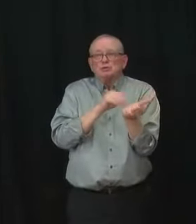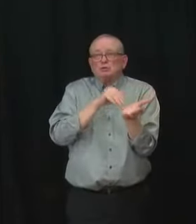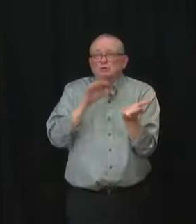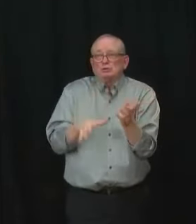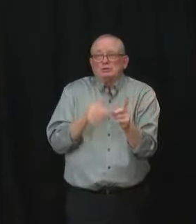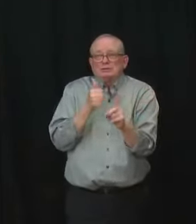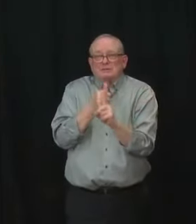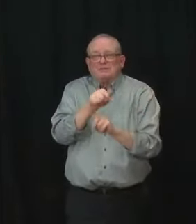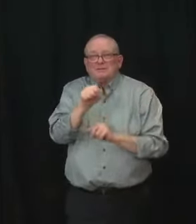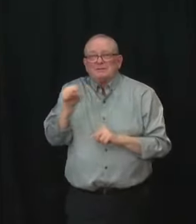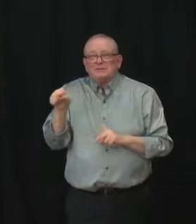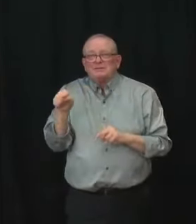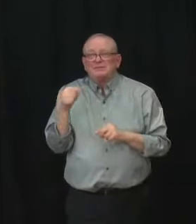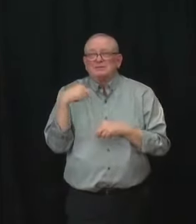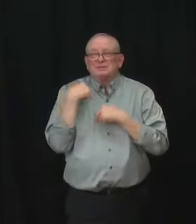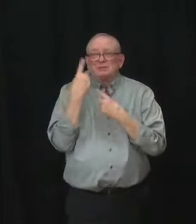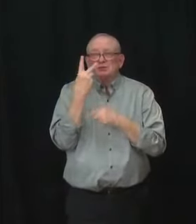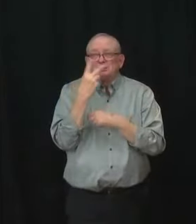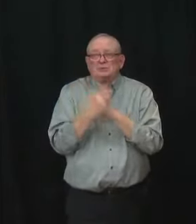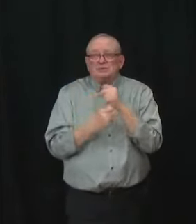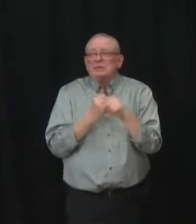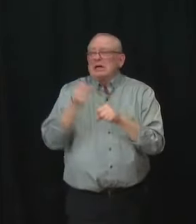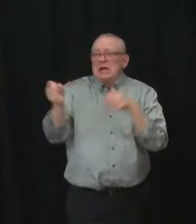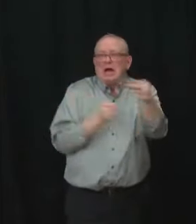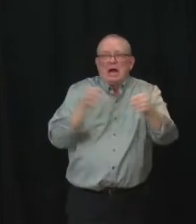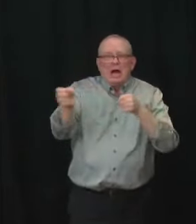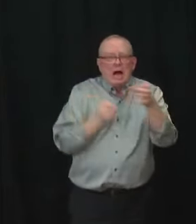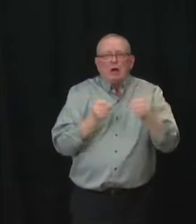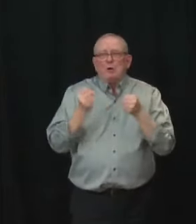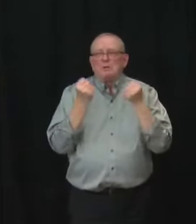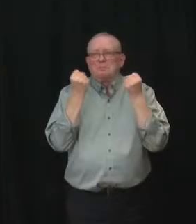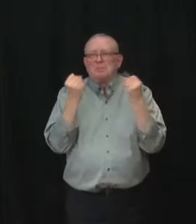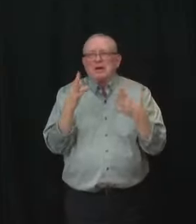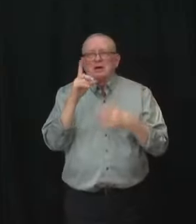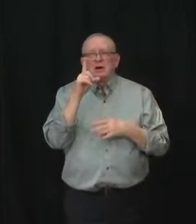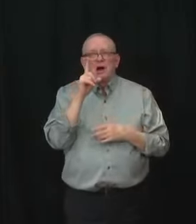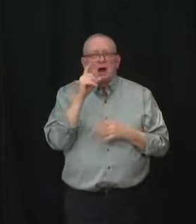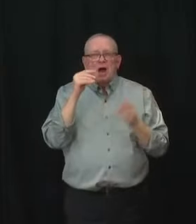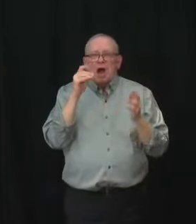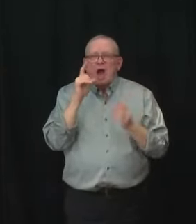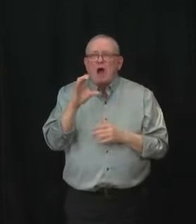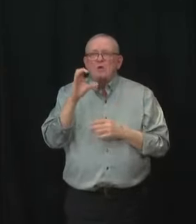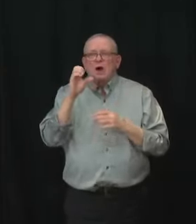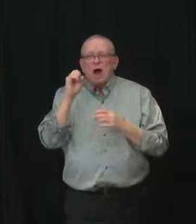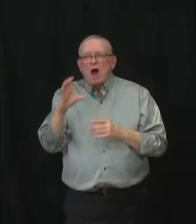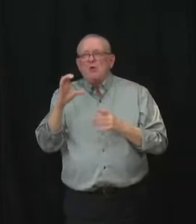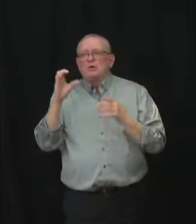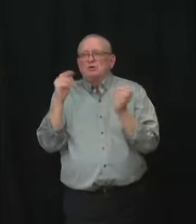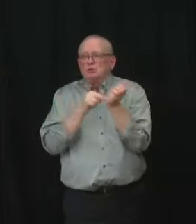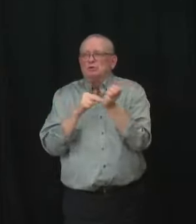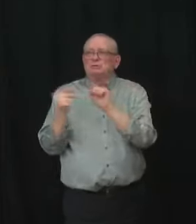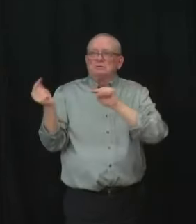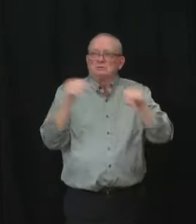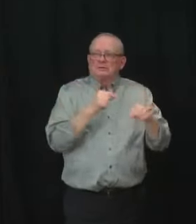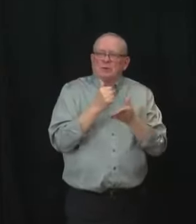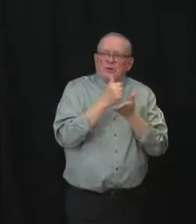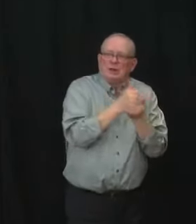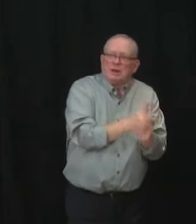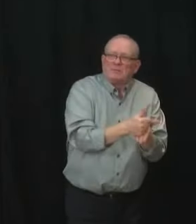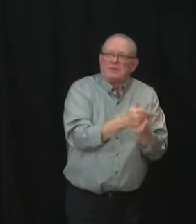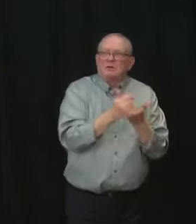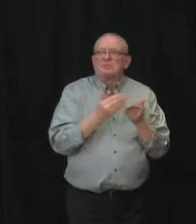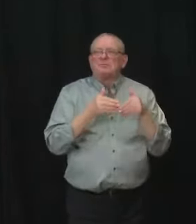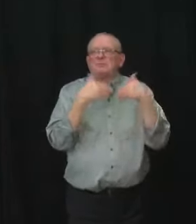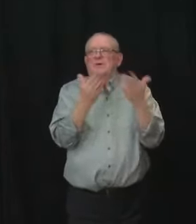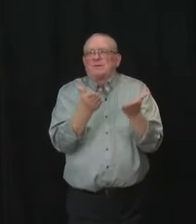of nurses into the system. Uh we recognize this is going to be a challenging time but we're going to continue to focus to provide the best care for Alberta patients as we get through it.